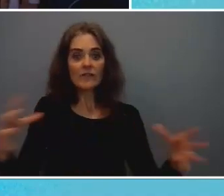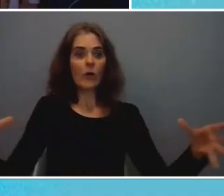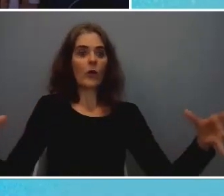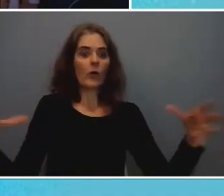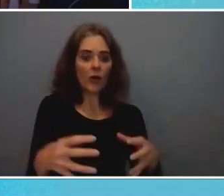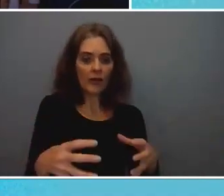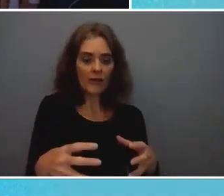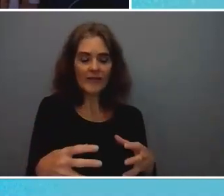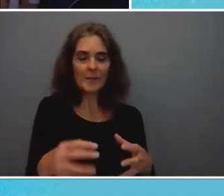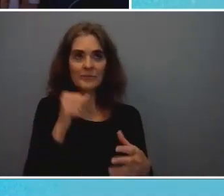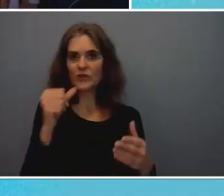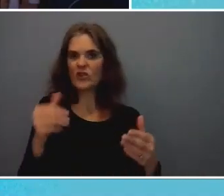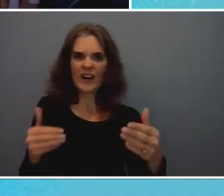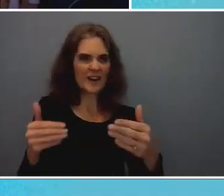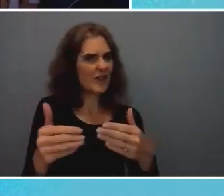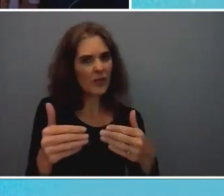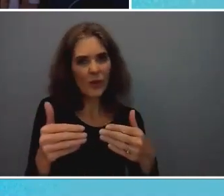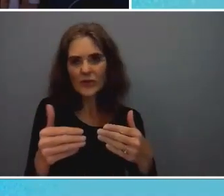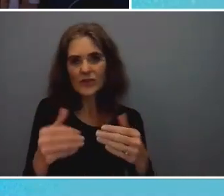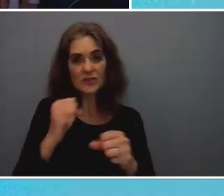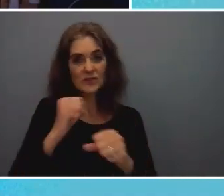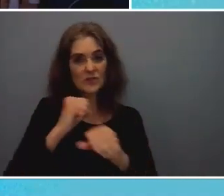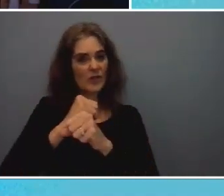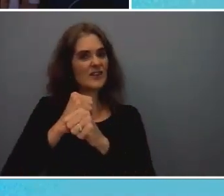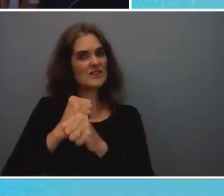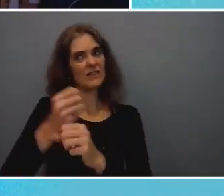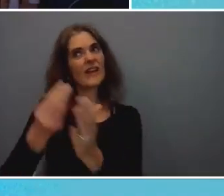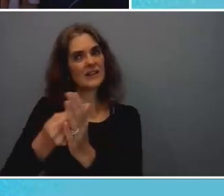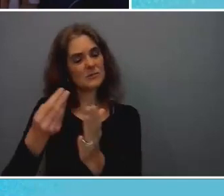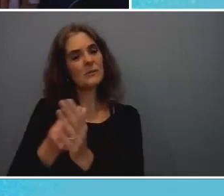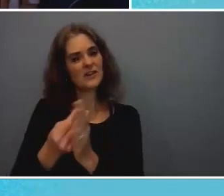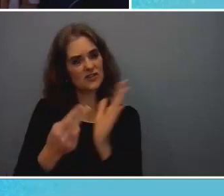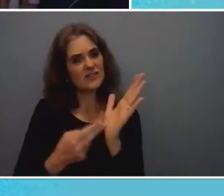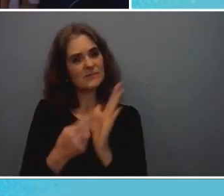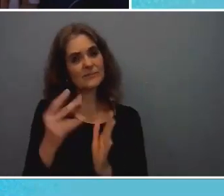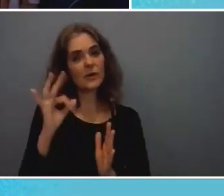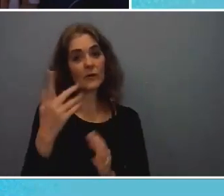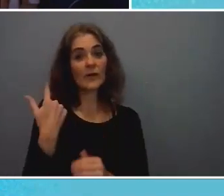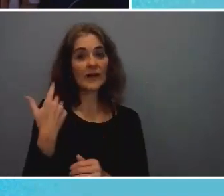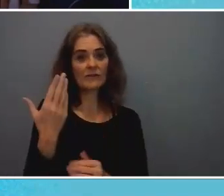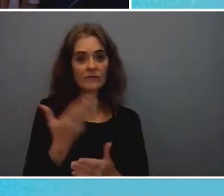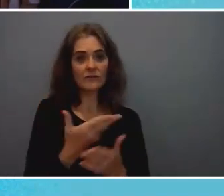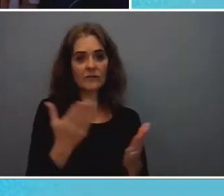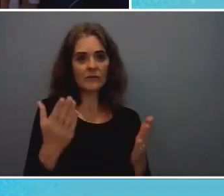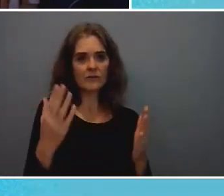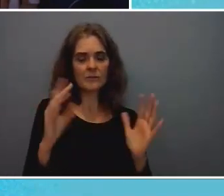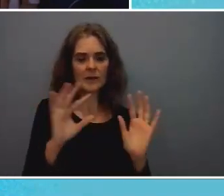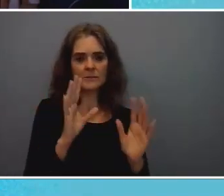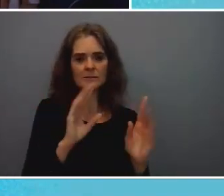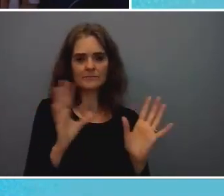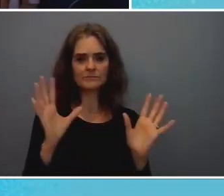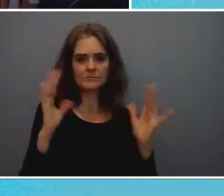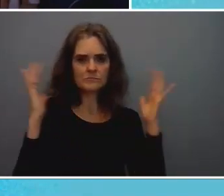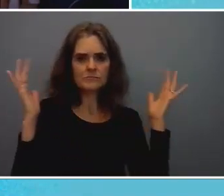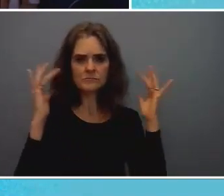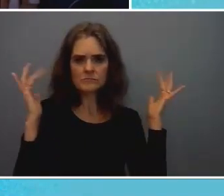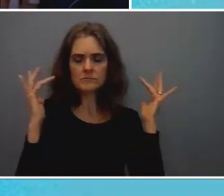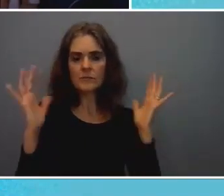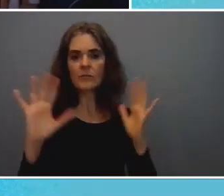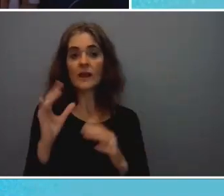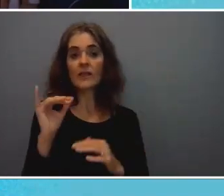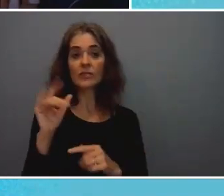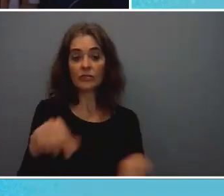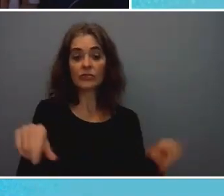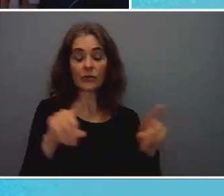don't get remotely close uh to the defense budget so if you were really serious that this is these threats are just as